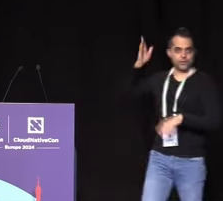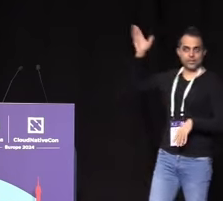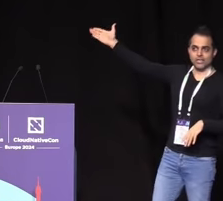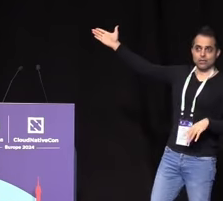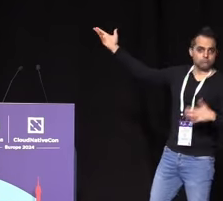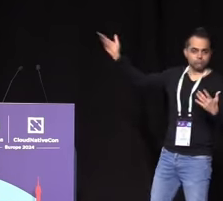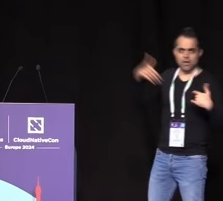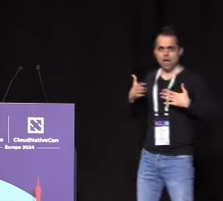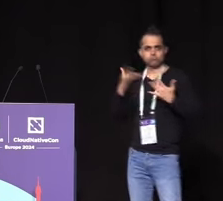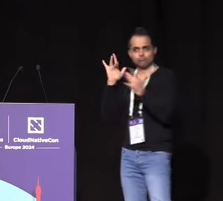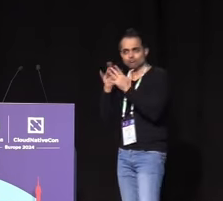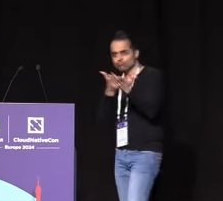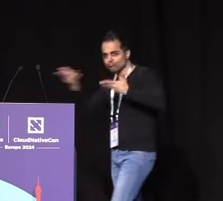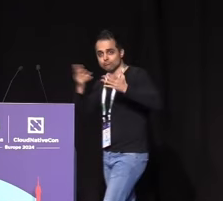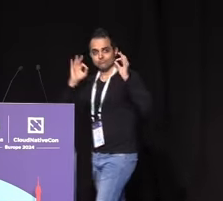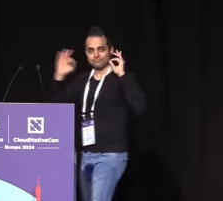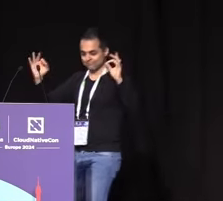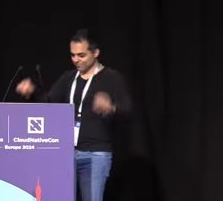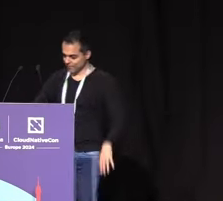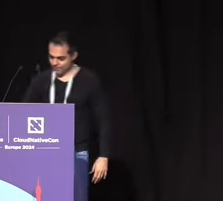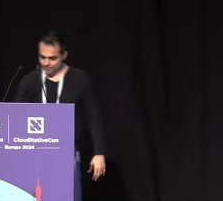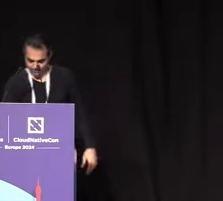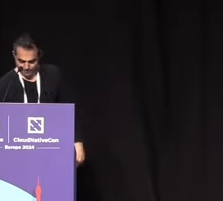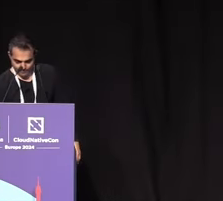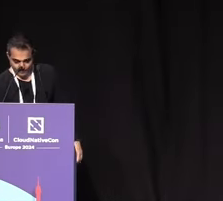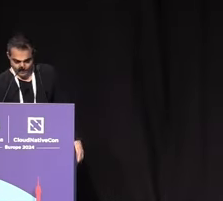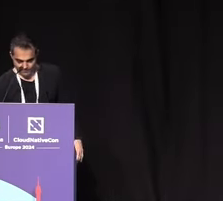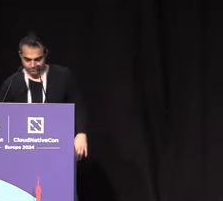You can also contact me at any of the methods you see here on the screen.